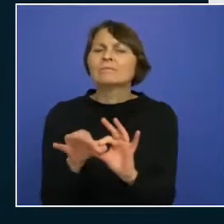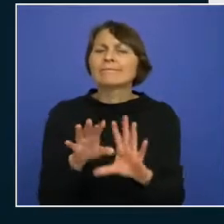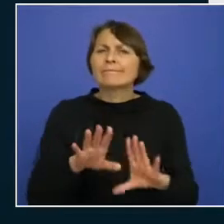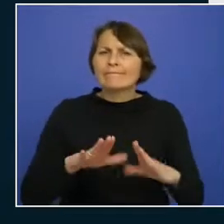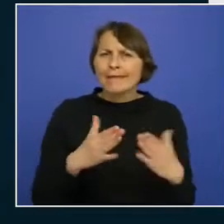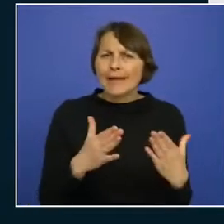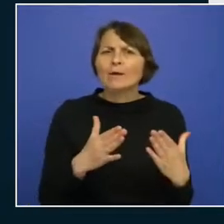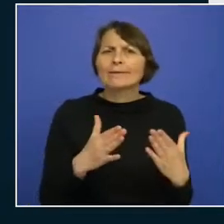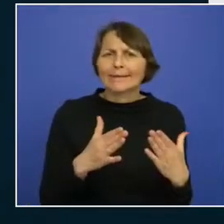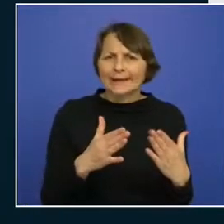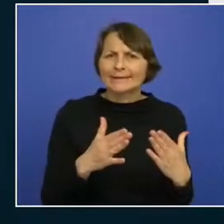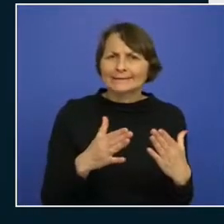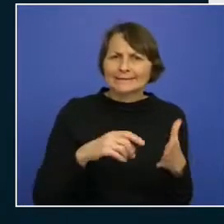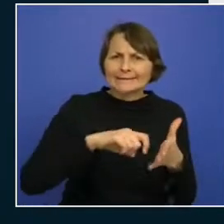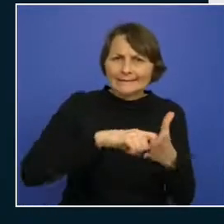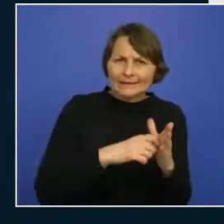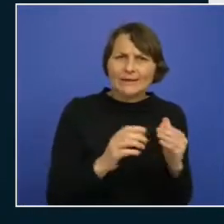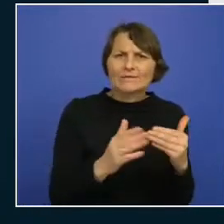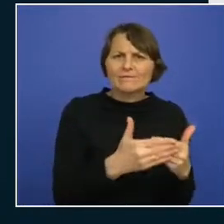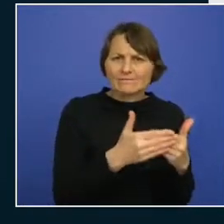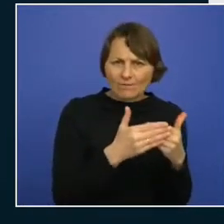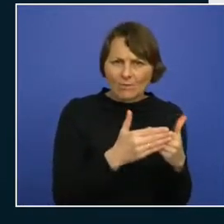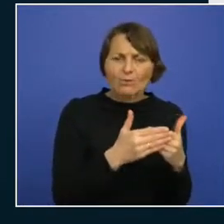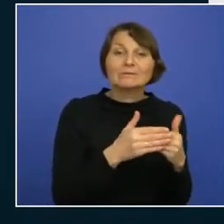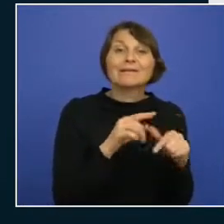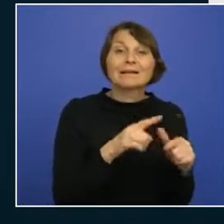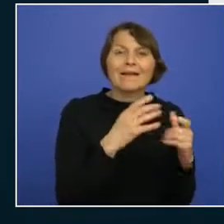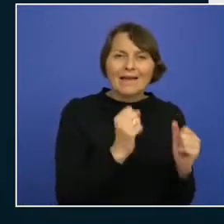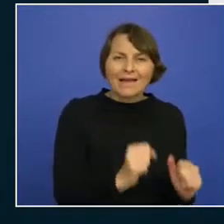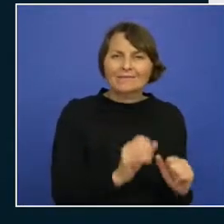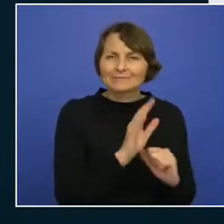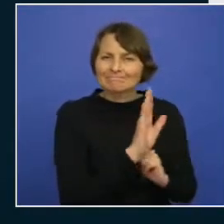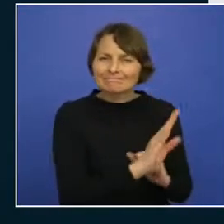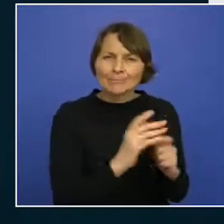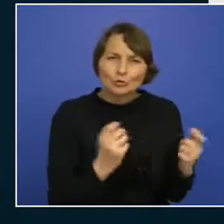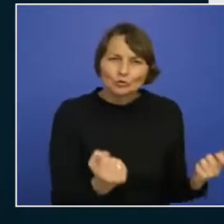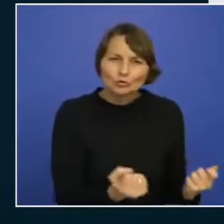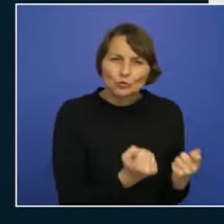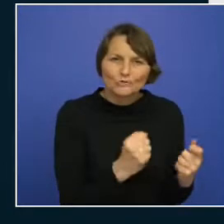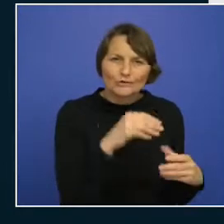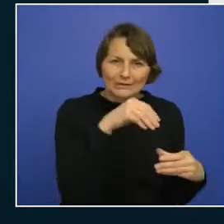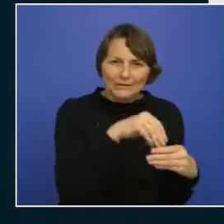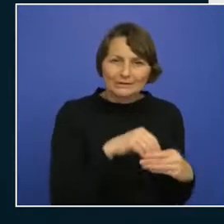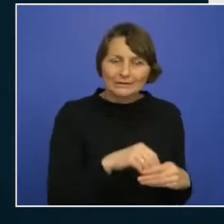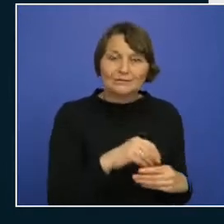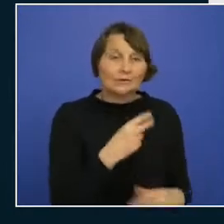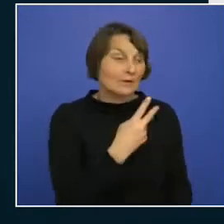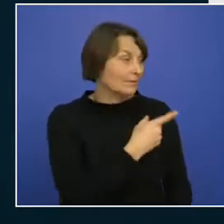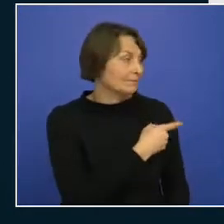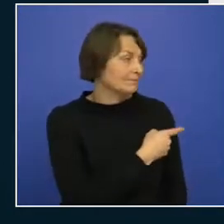reference has a type SQL server and if we go to our key vault